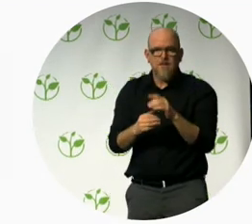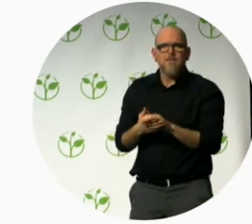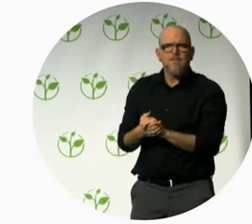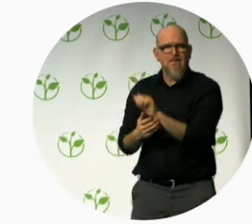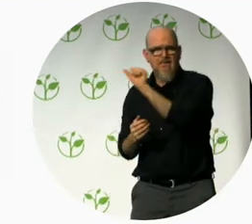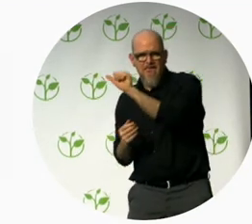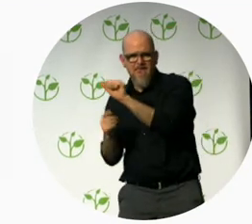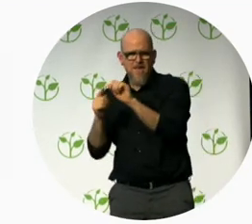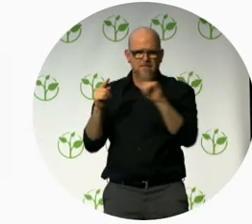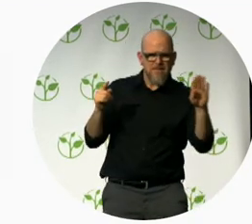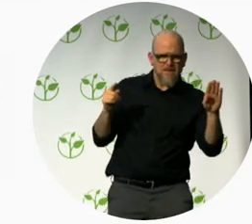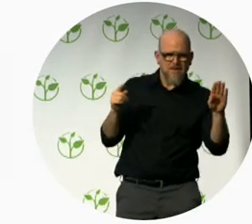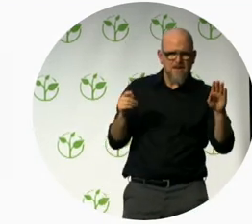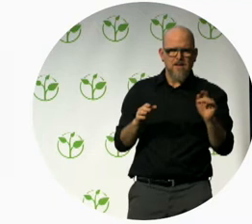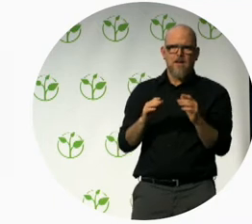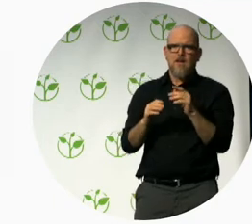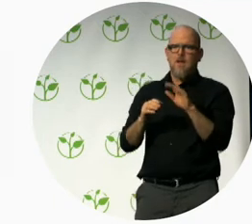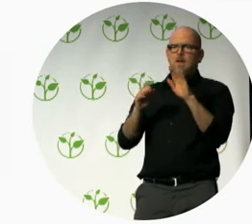successfully by others.